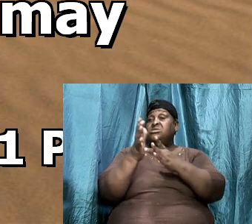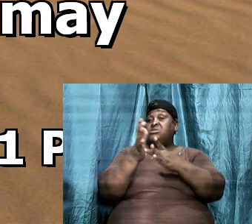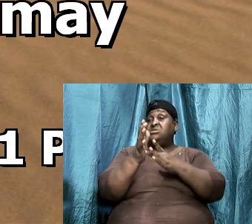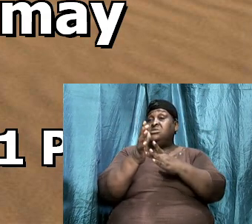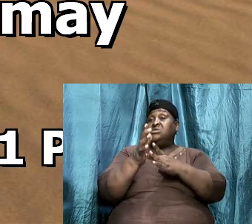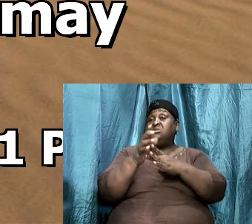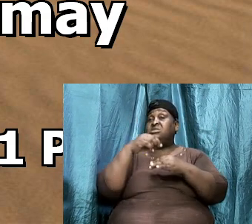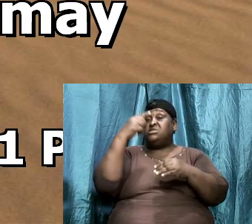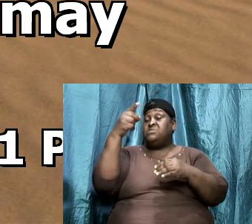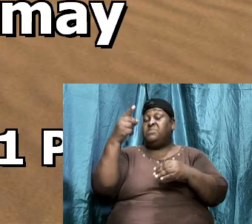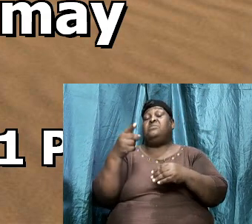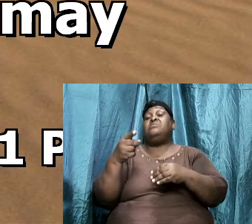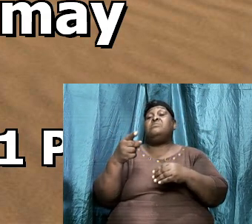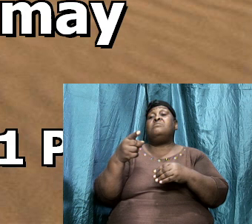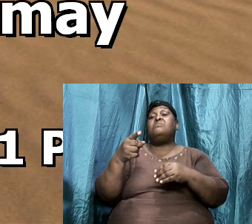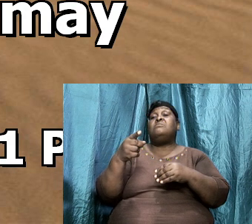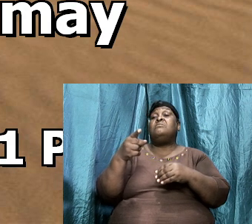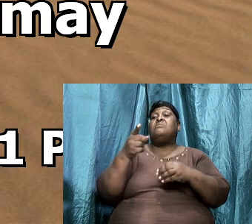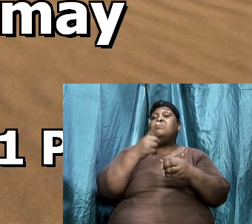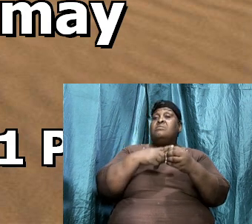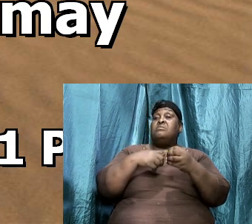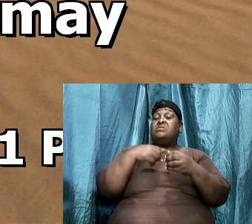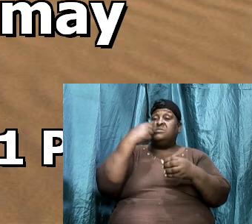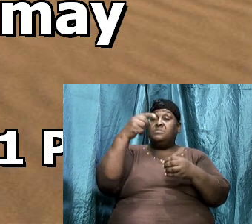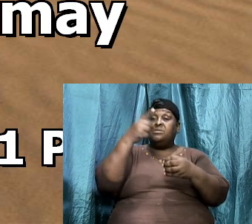talks about the thief,